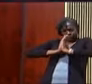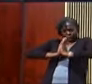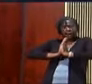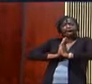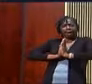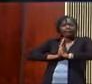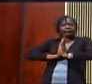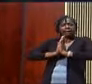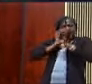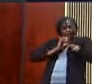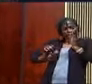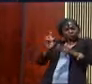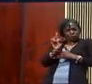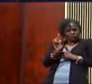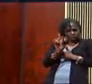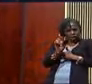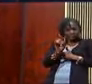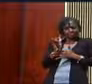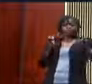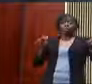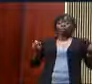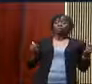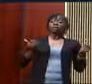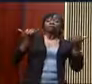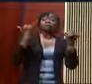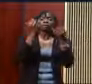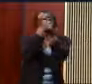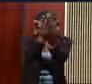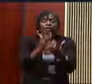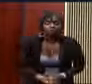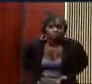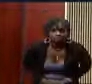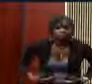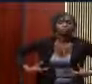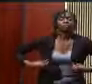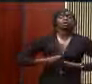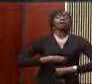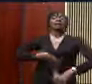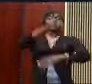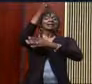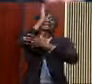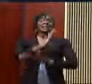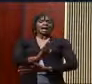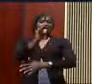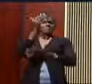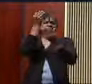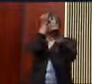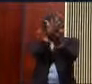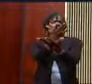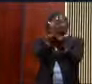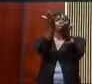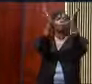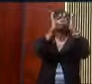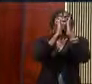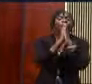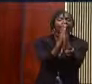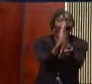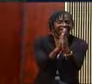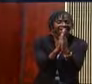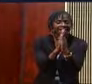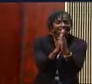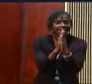1. And that's what I came to tell somebody. God wants you to pray because when you pray,